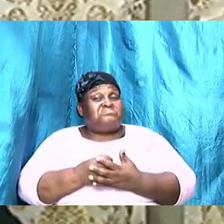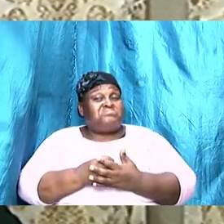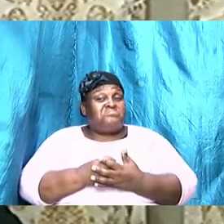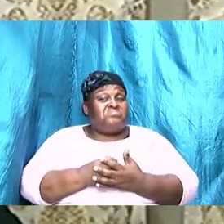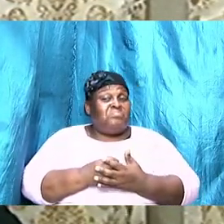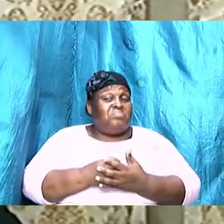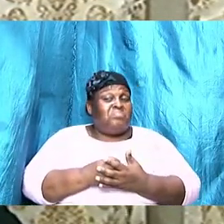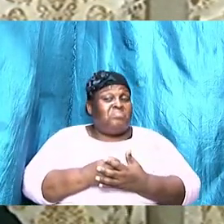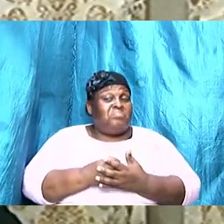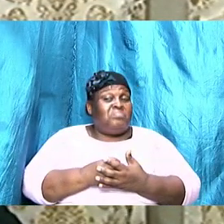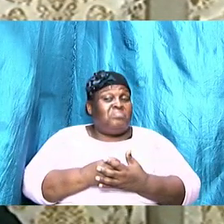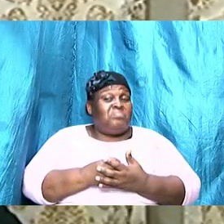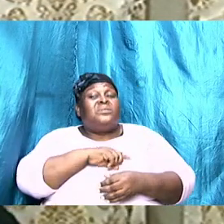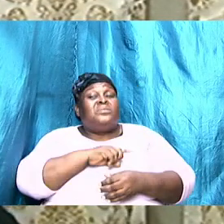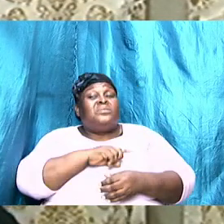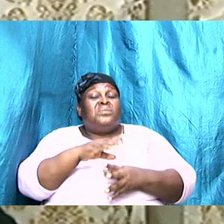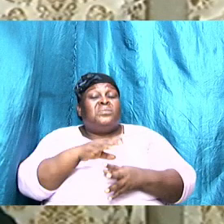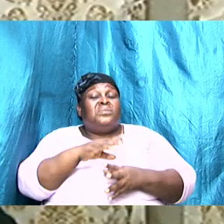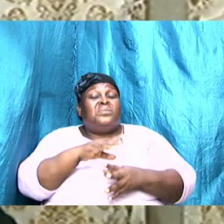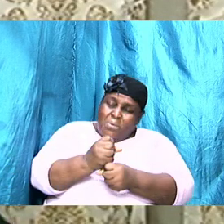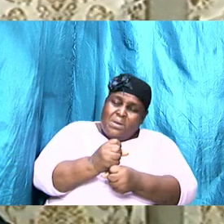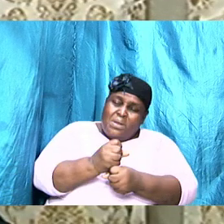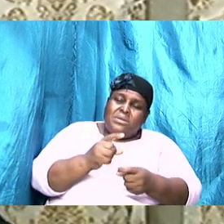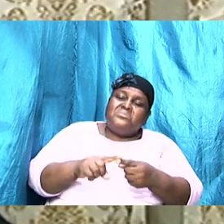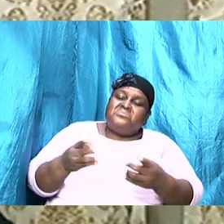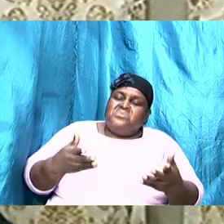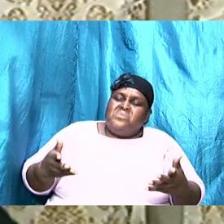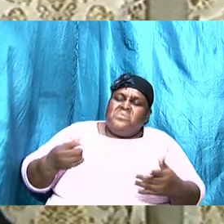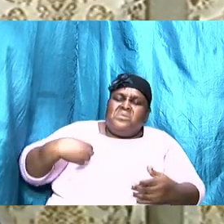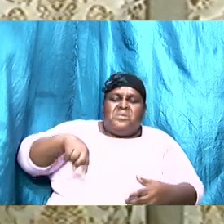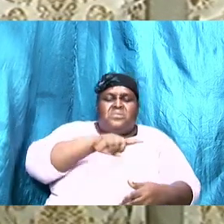and we hold on to what we have